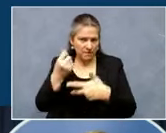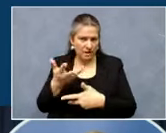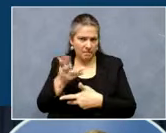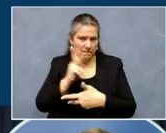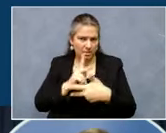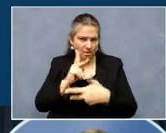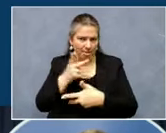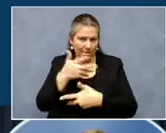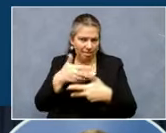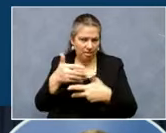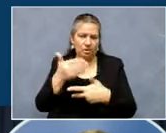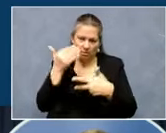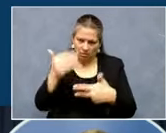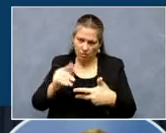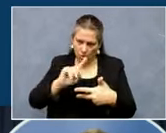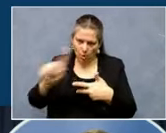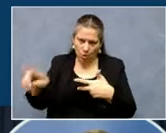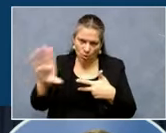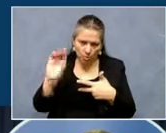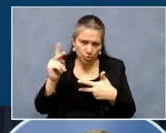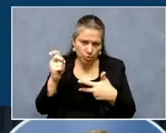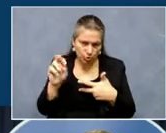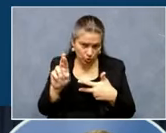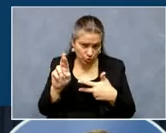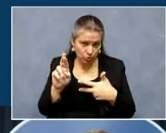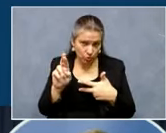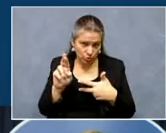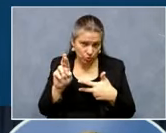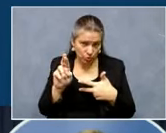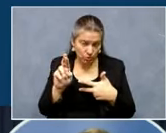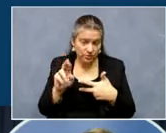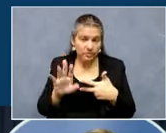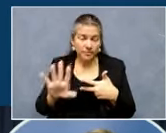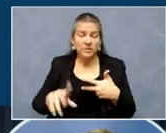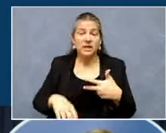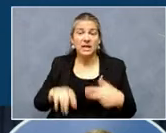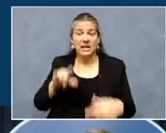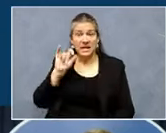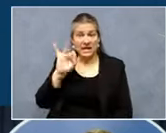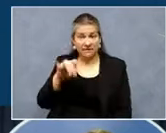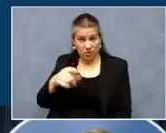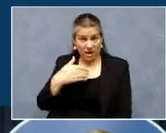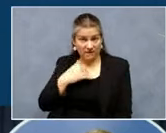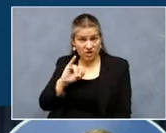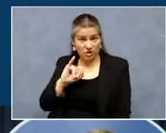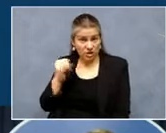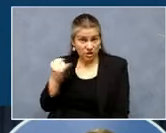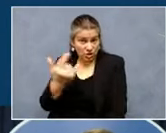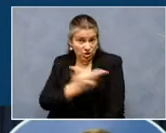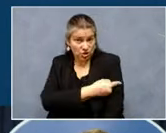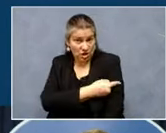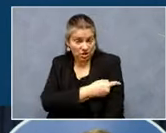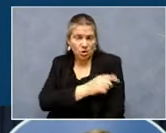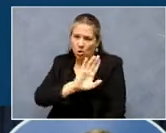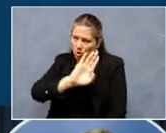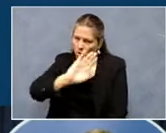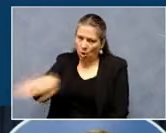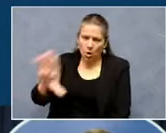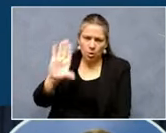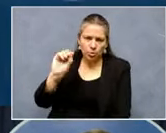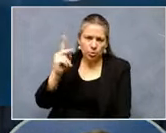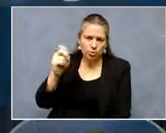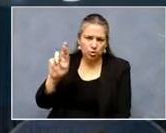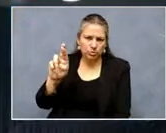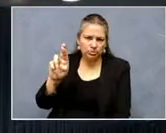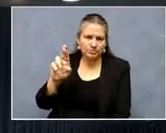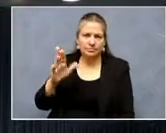Now, there's just one more piece to that. If you got J&J, go get a booster. Doesn't matter how old if you got it, doesn't matter what your job